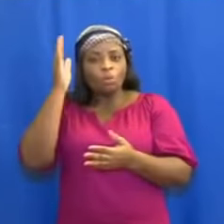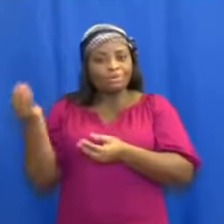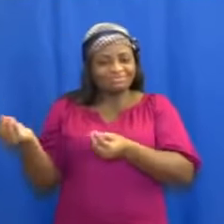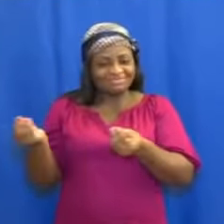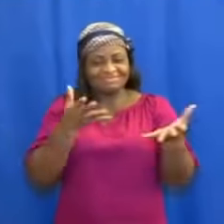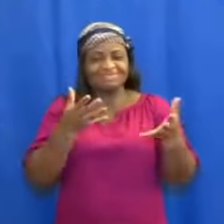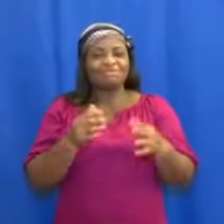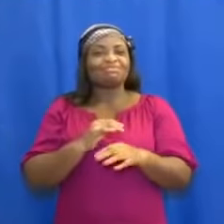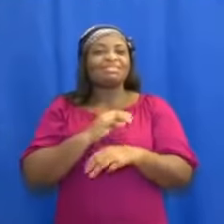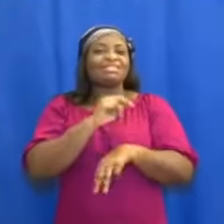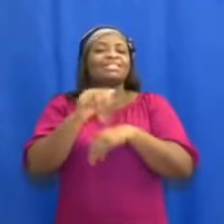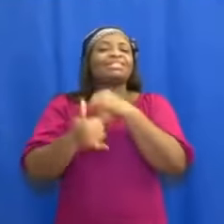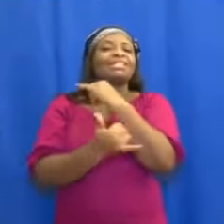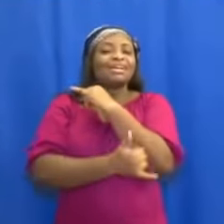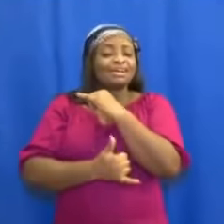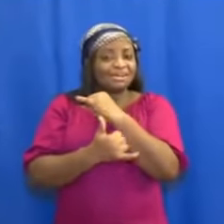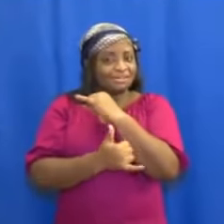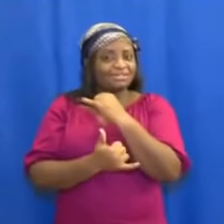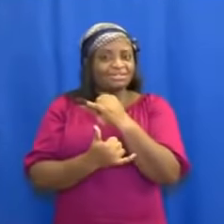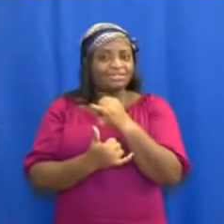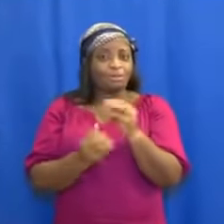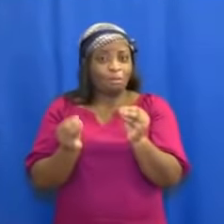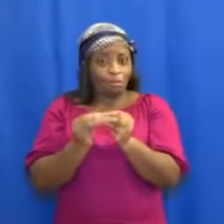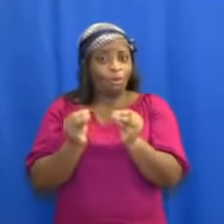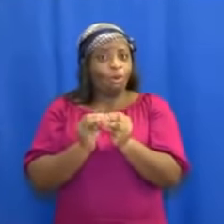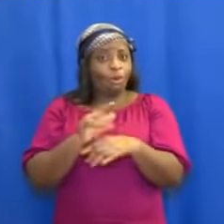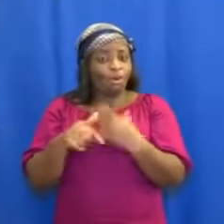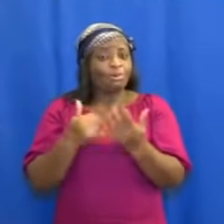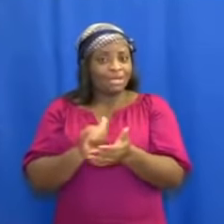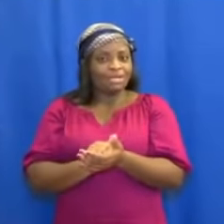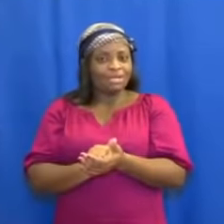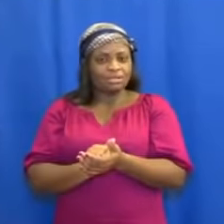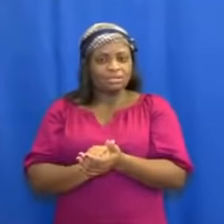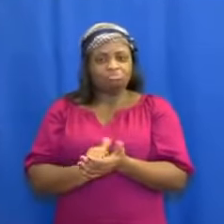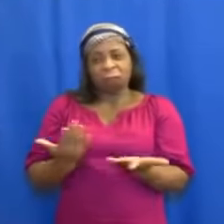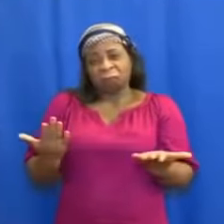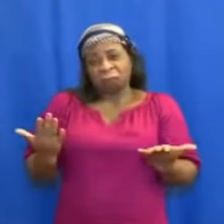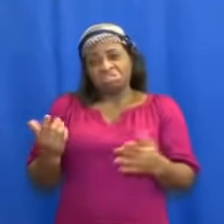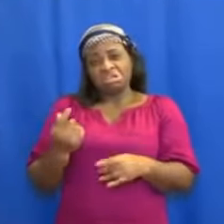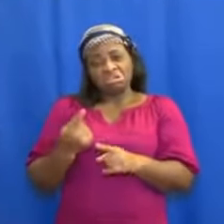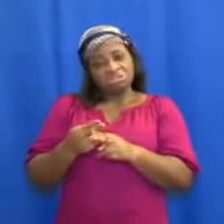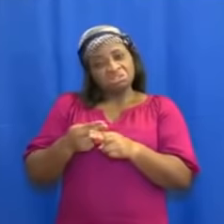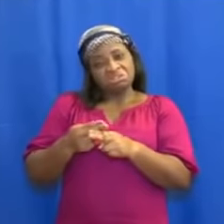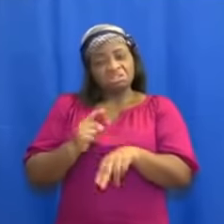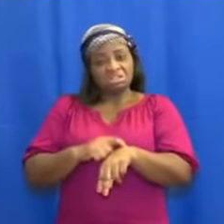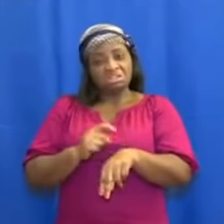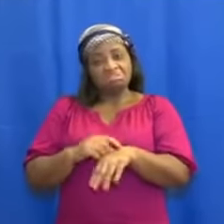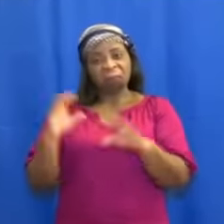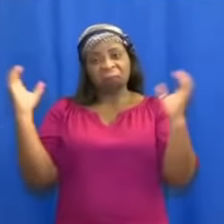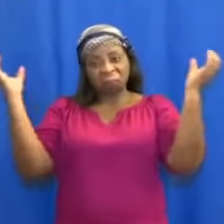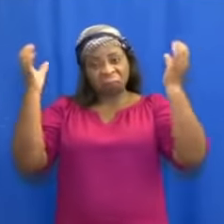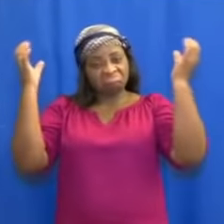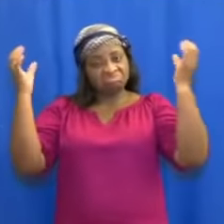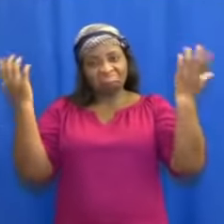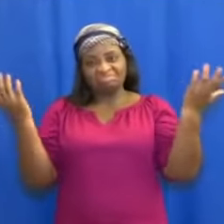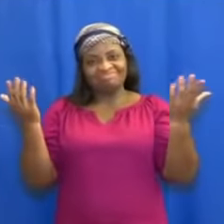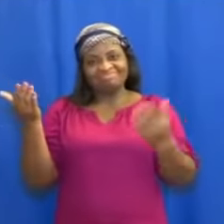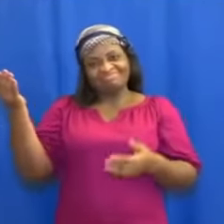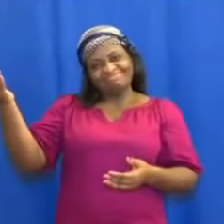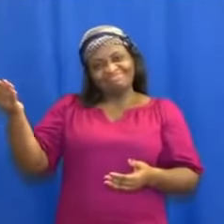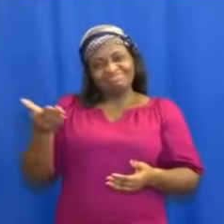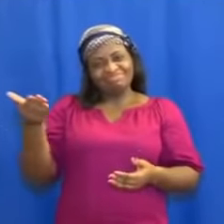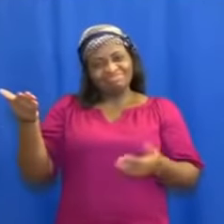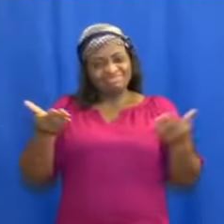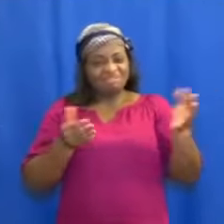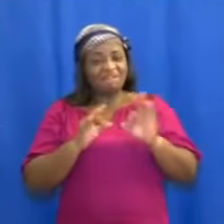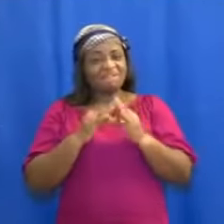Until then, and with barely a week to the Christmas festivities, which bring in its wake family reunions,